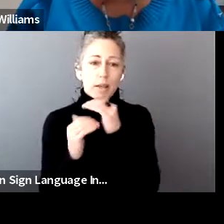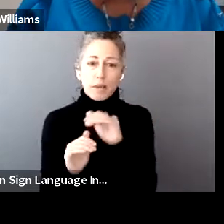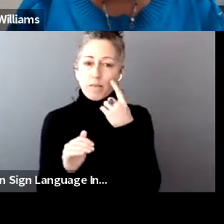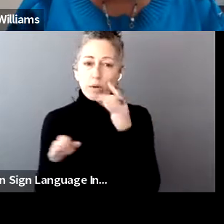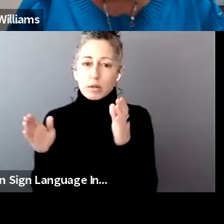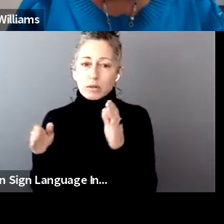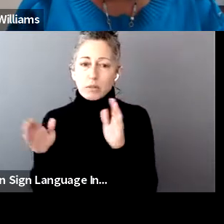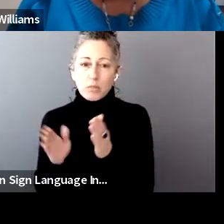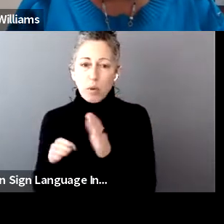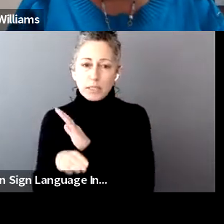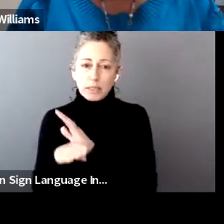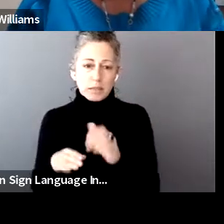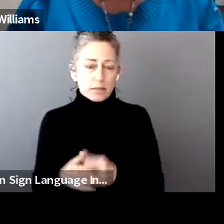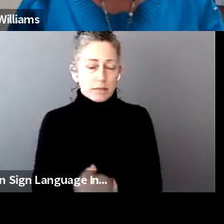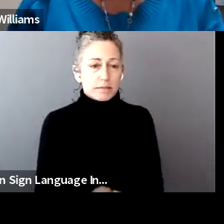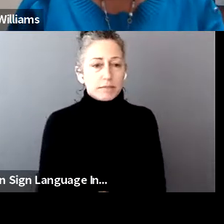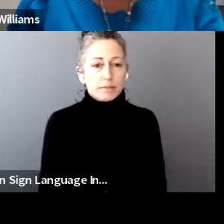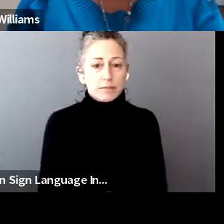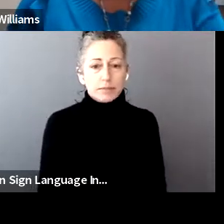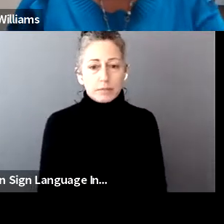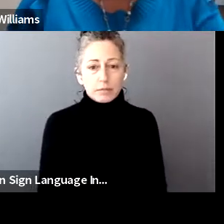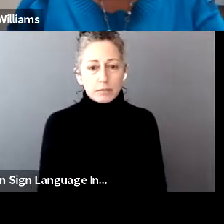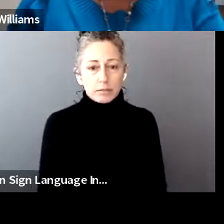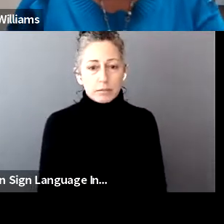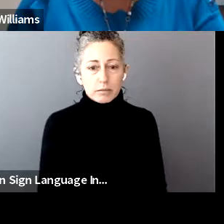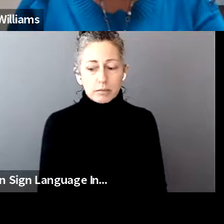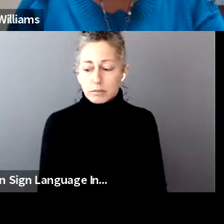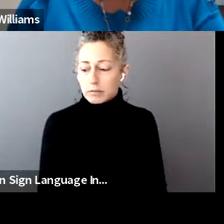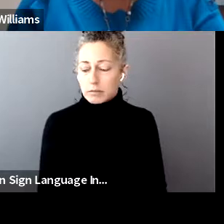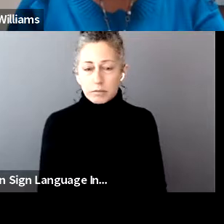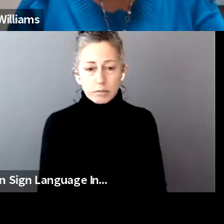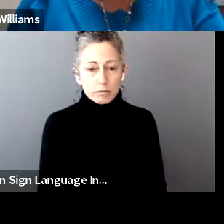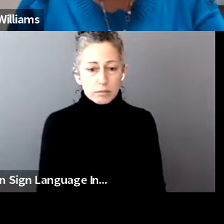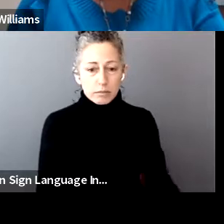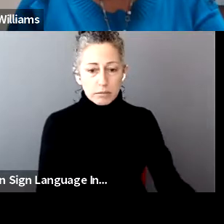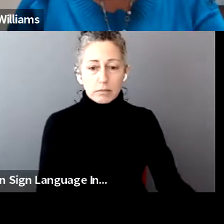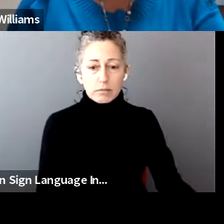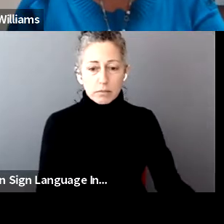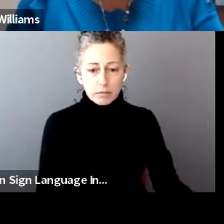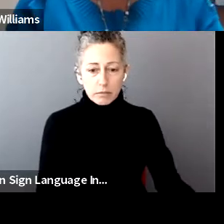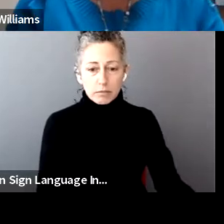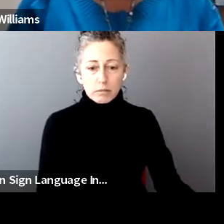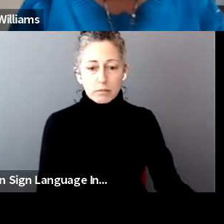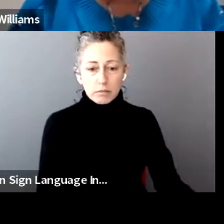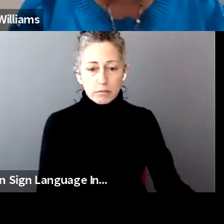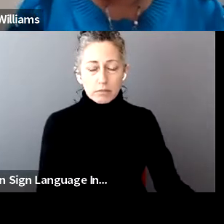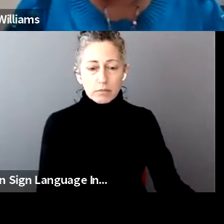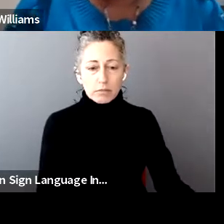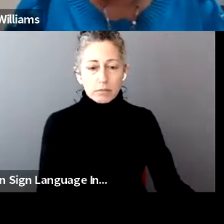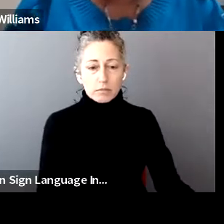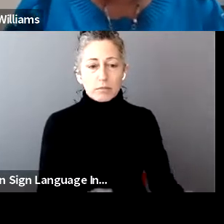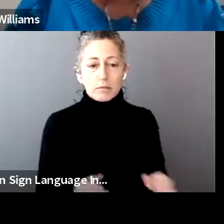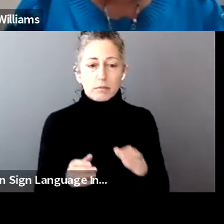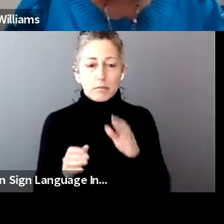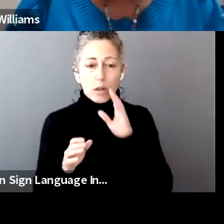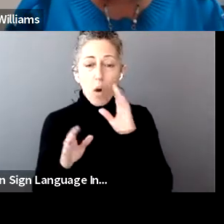small businesses. No limitation. Okay. Very good. Hopefully we can work on that